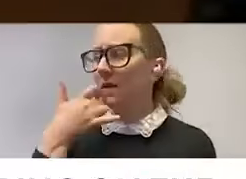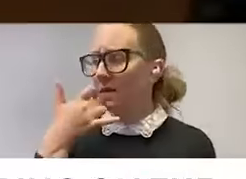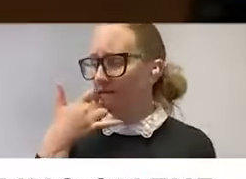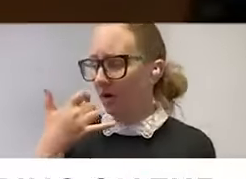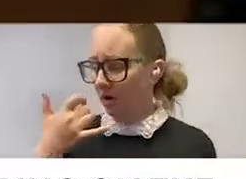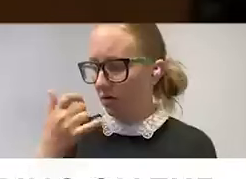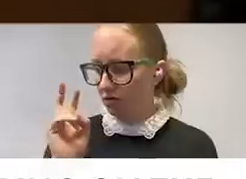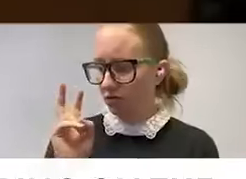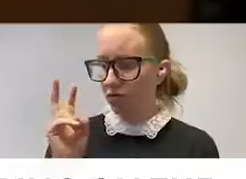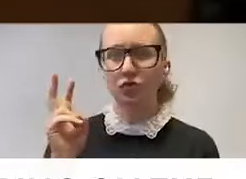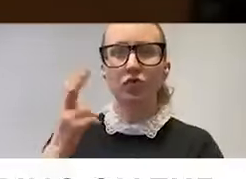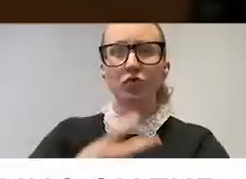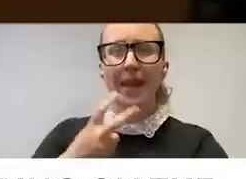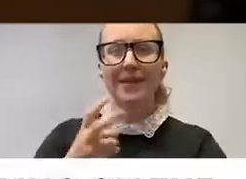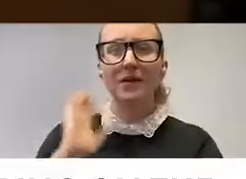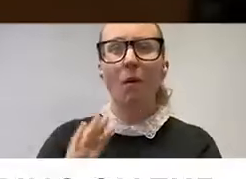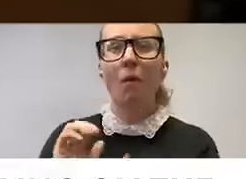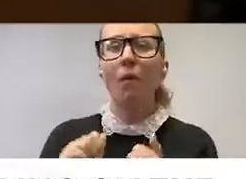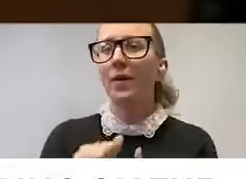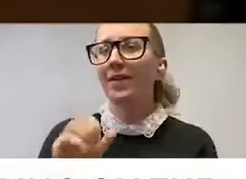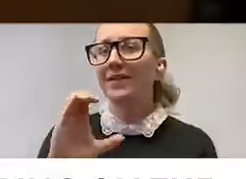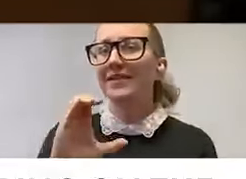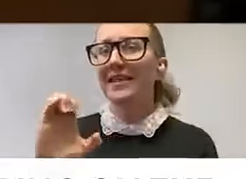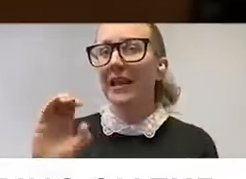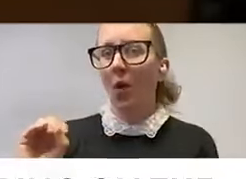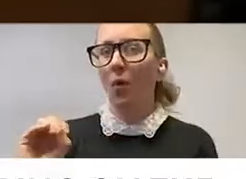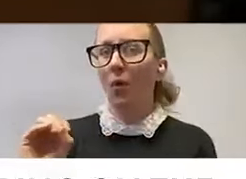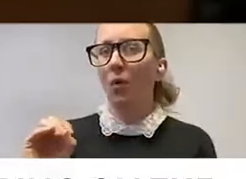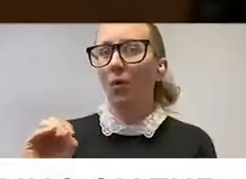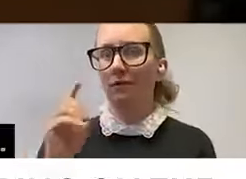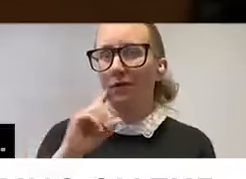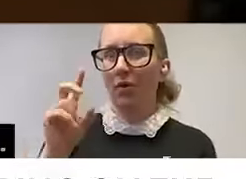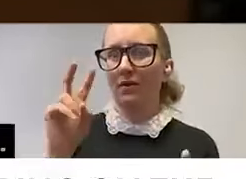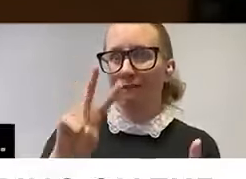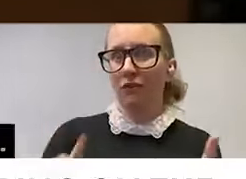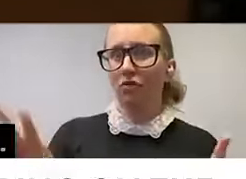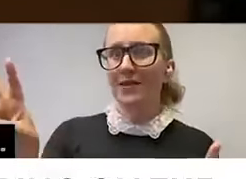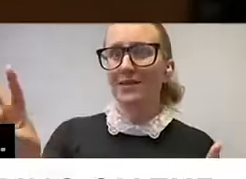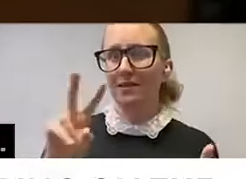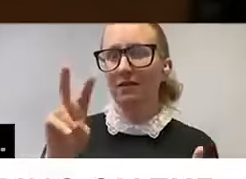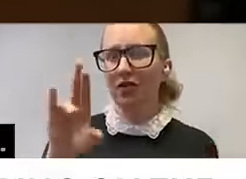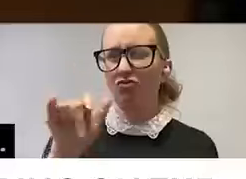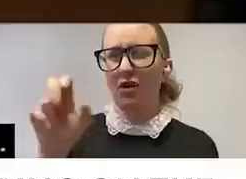two days ago with the CEO of Verizon, who is the company that